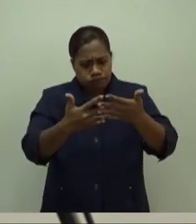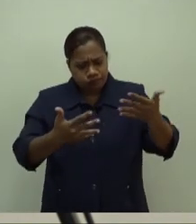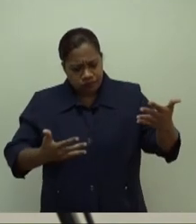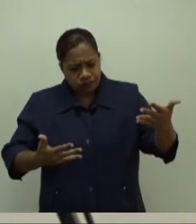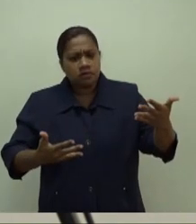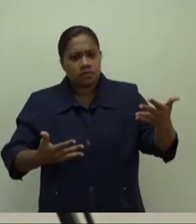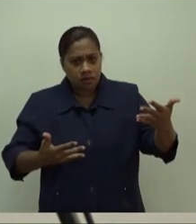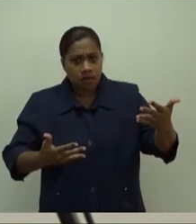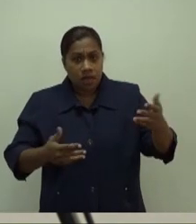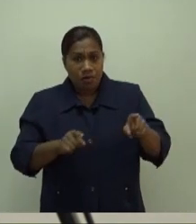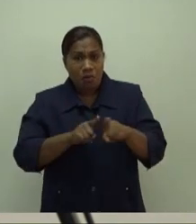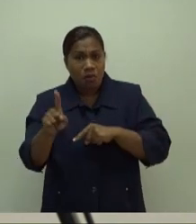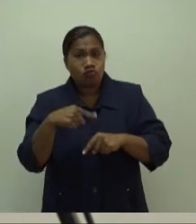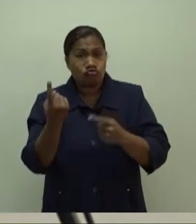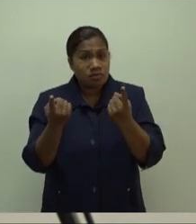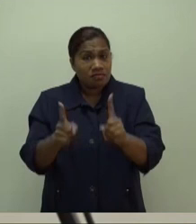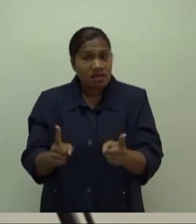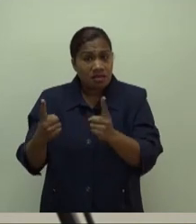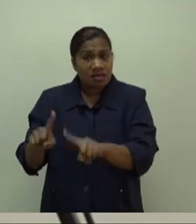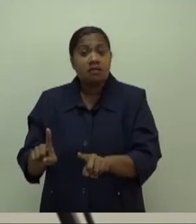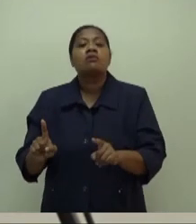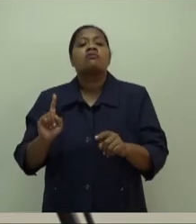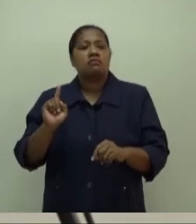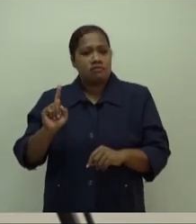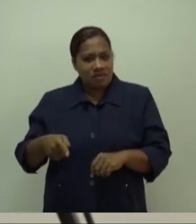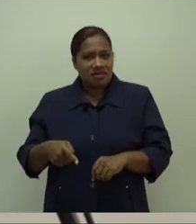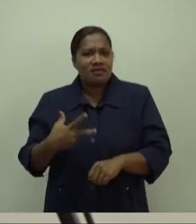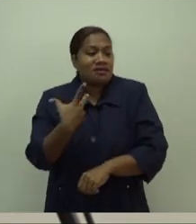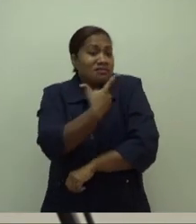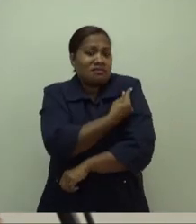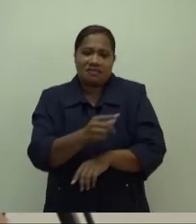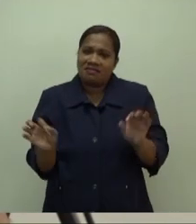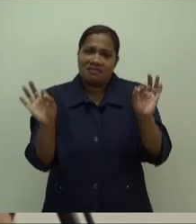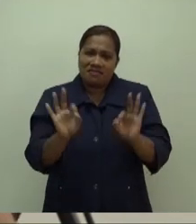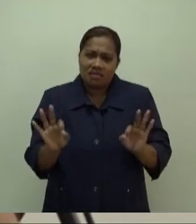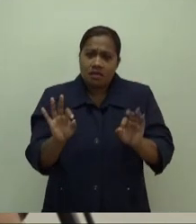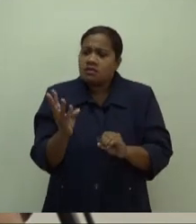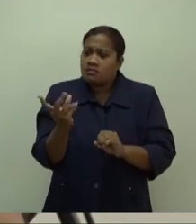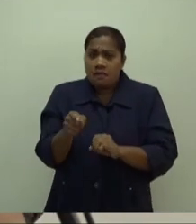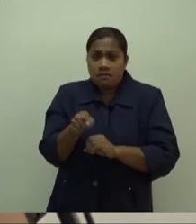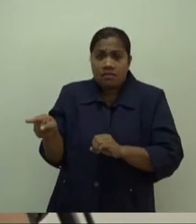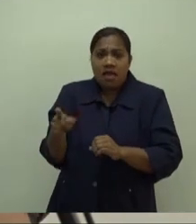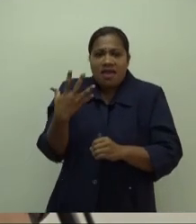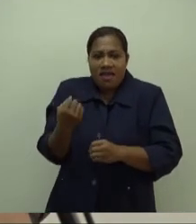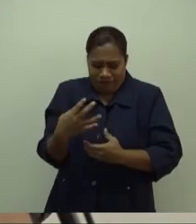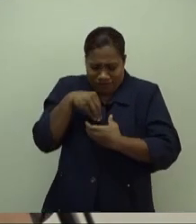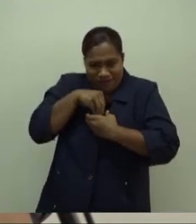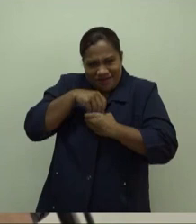unvaccinated. They suffer from serious comorbidity and died